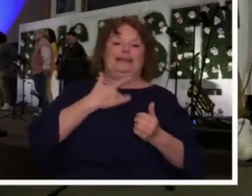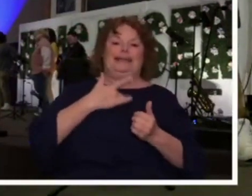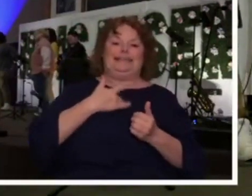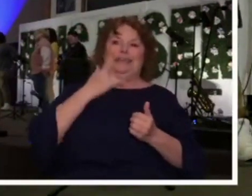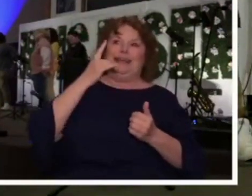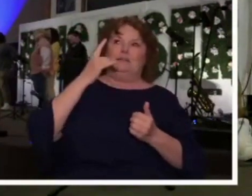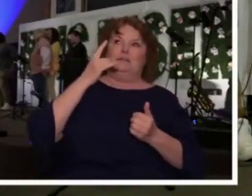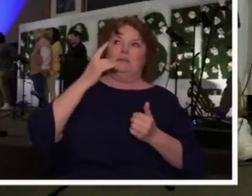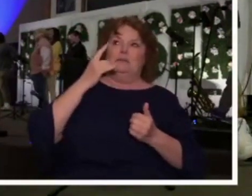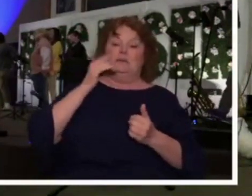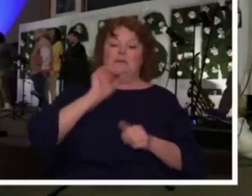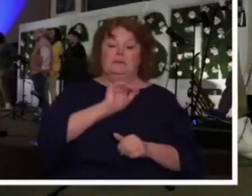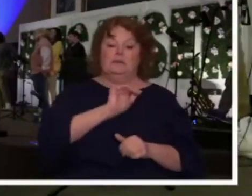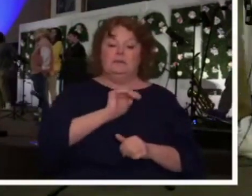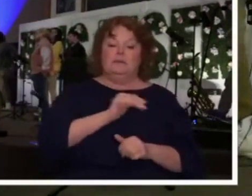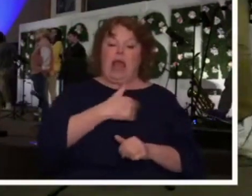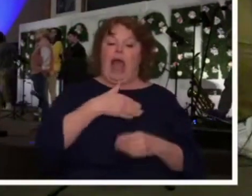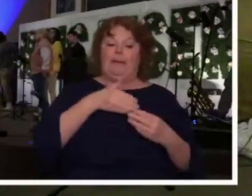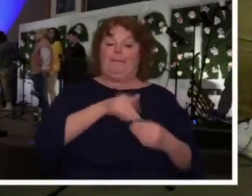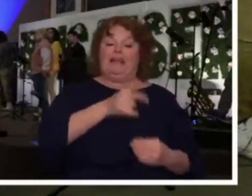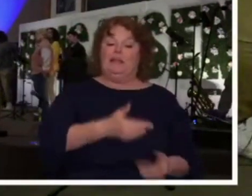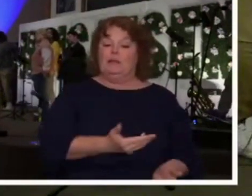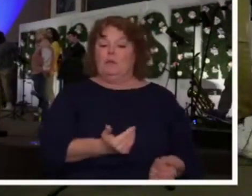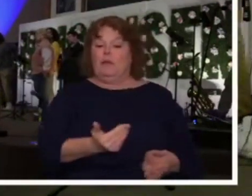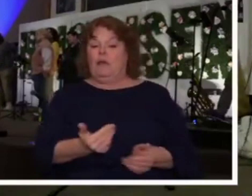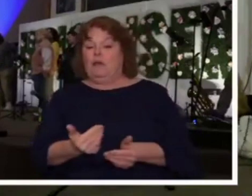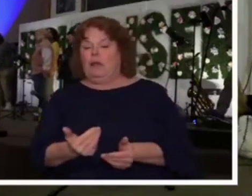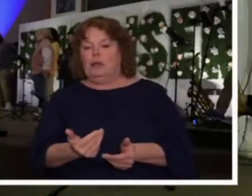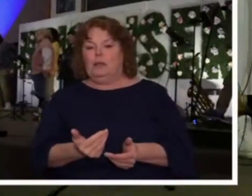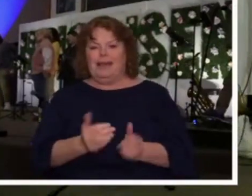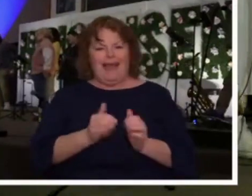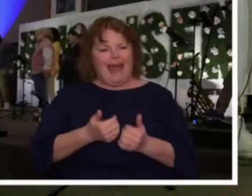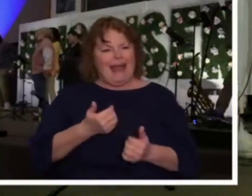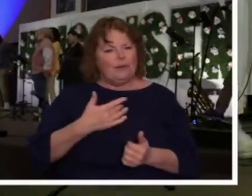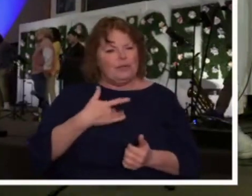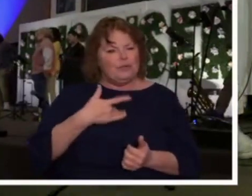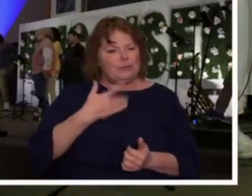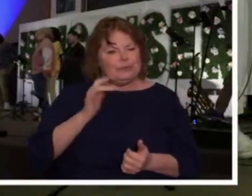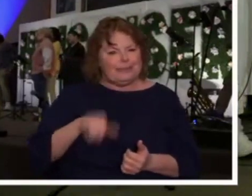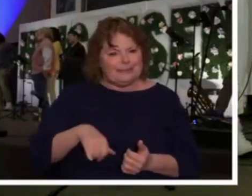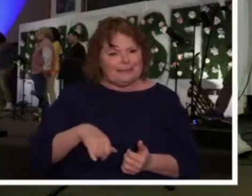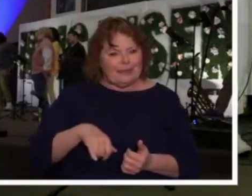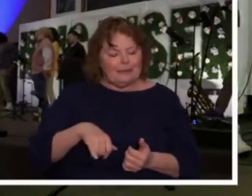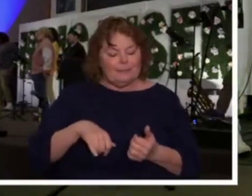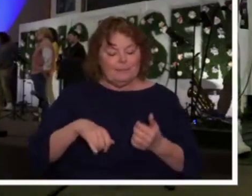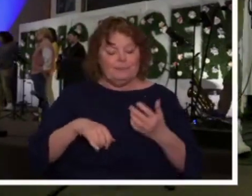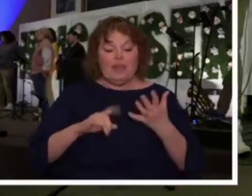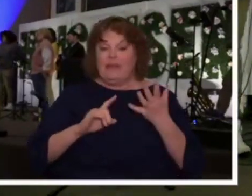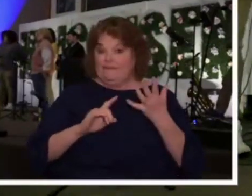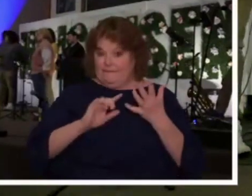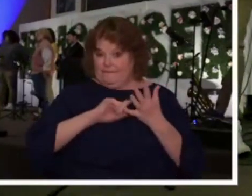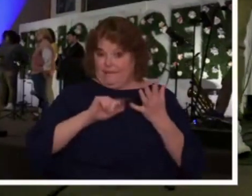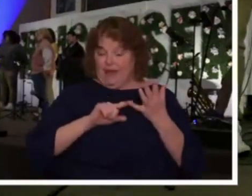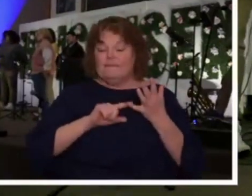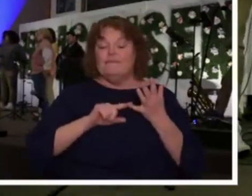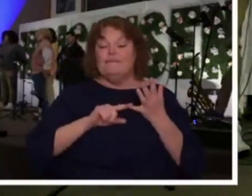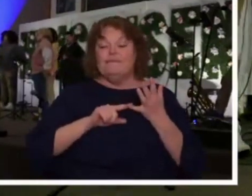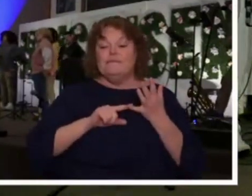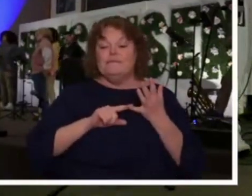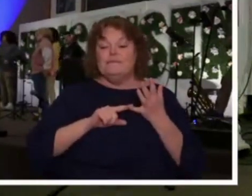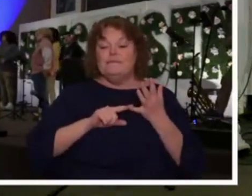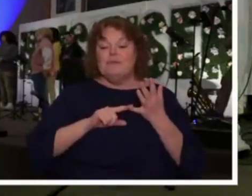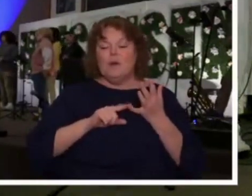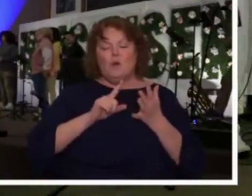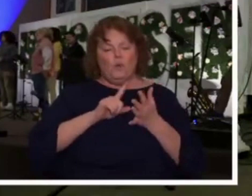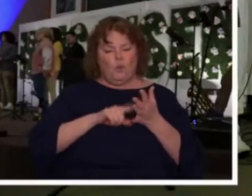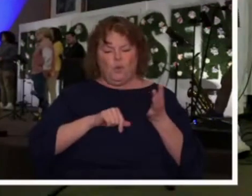sense that God was leading me? Number five, what led